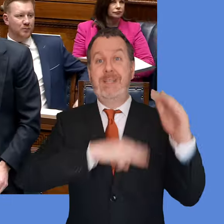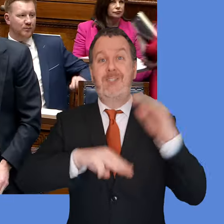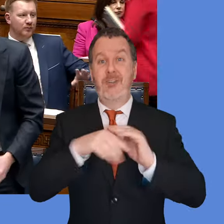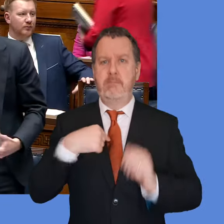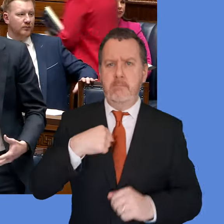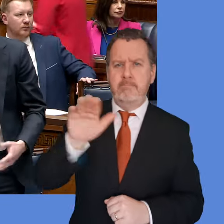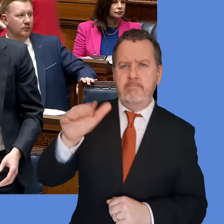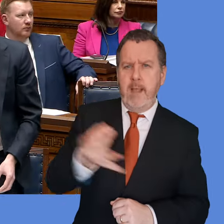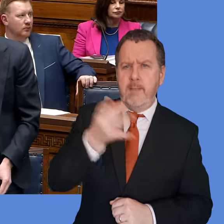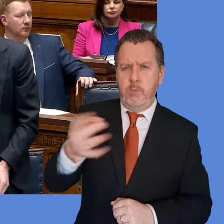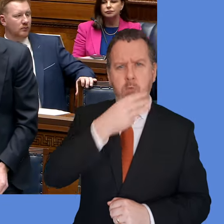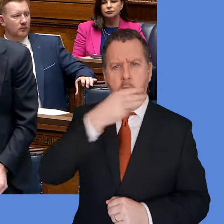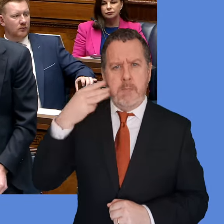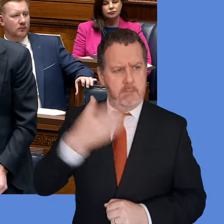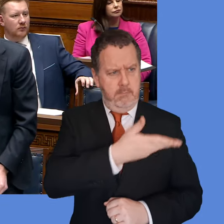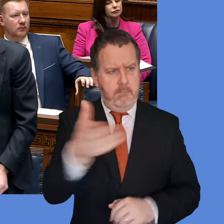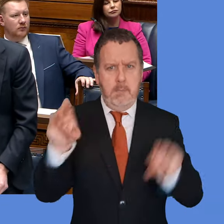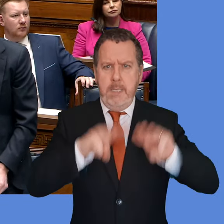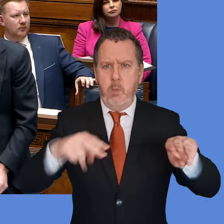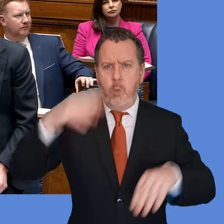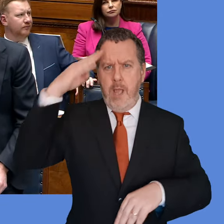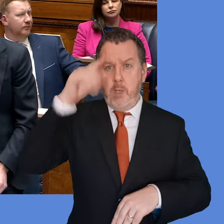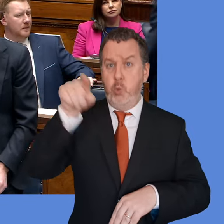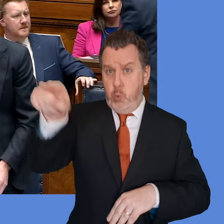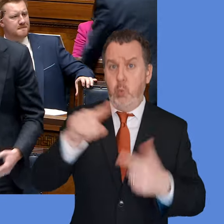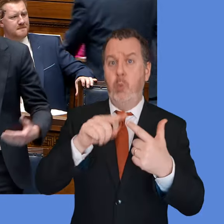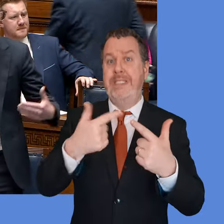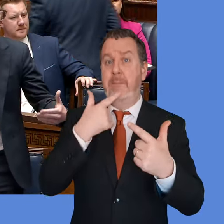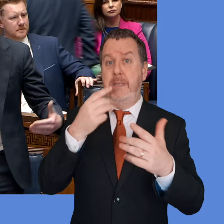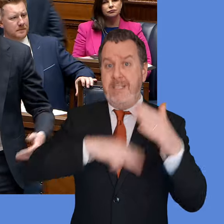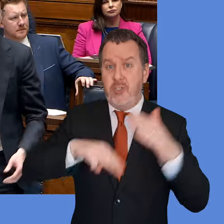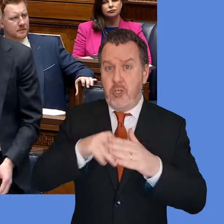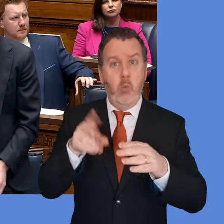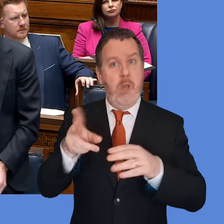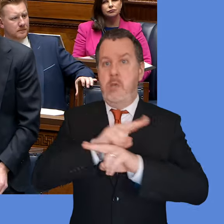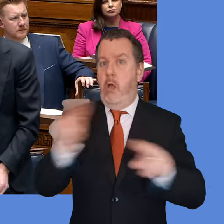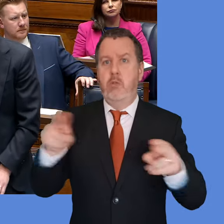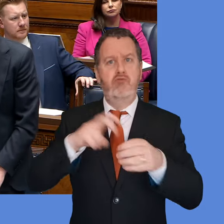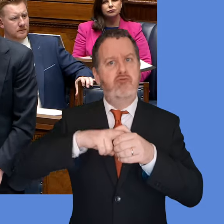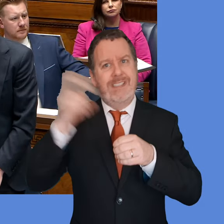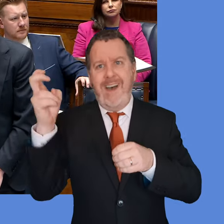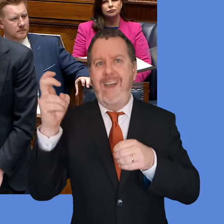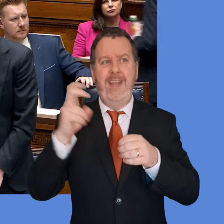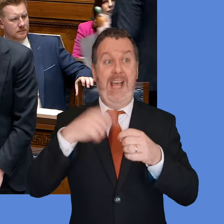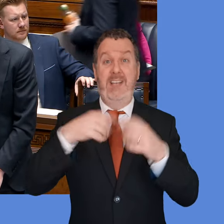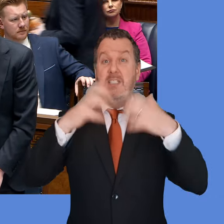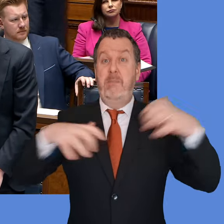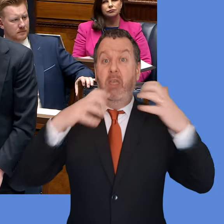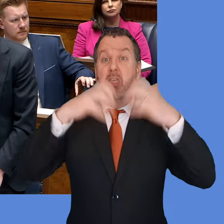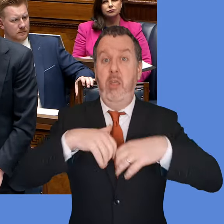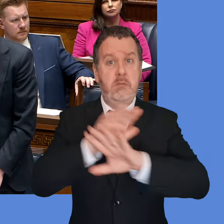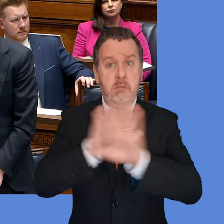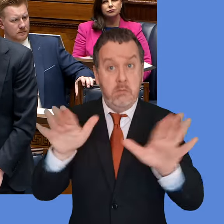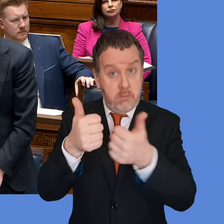I asked you to make a commitment to the people of the North that you and the Deputy First Minister would not resign and